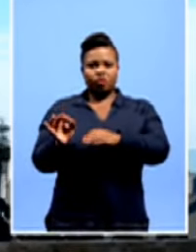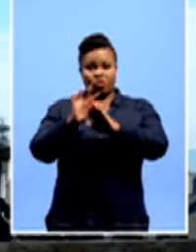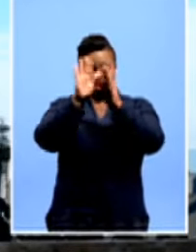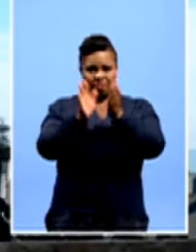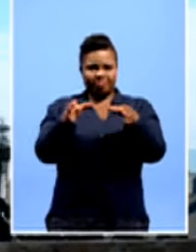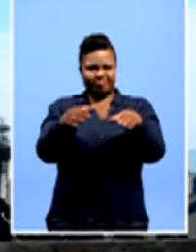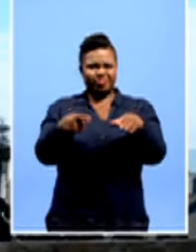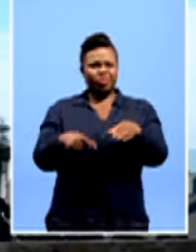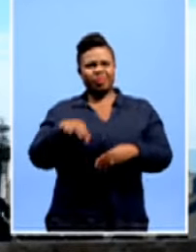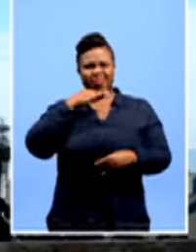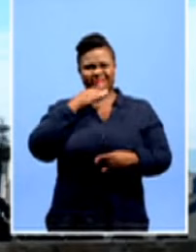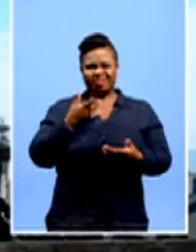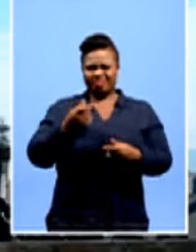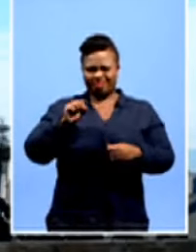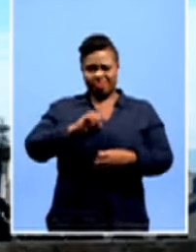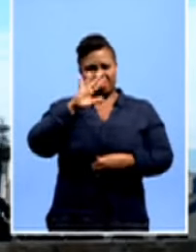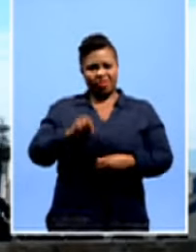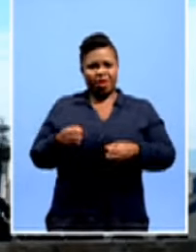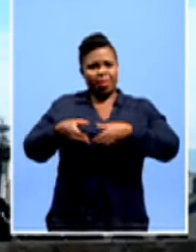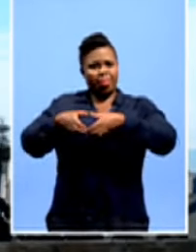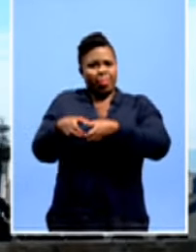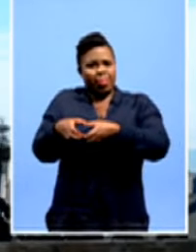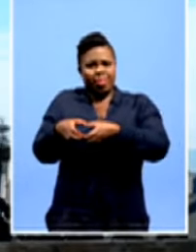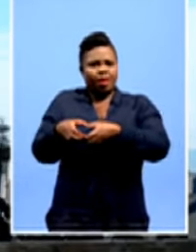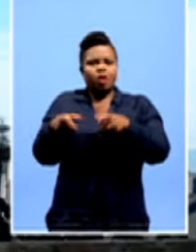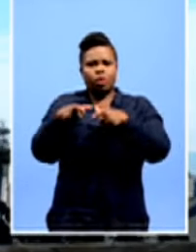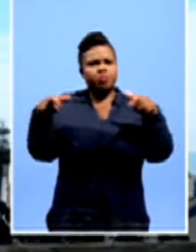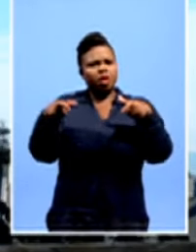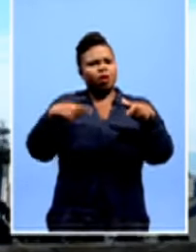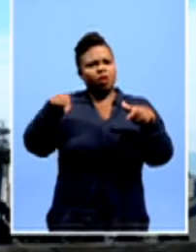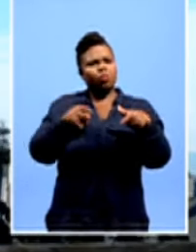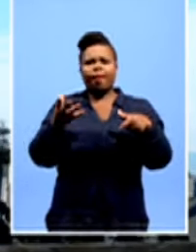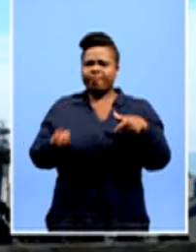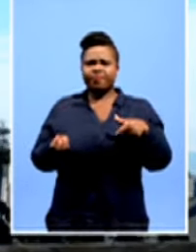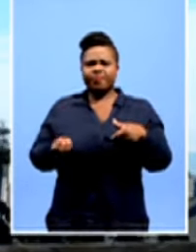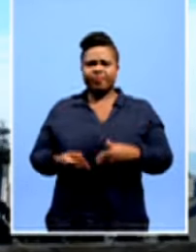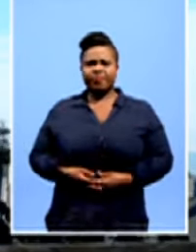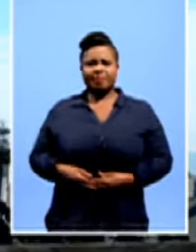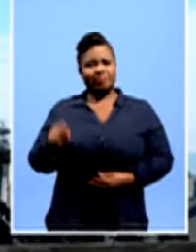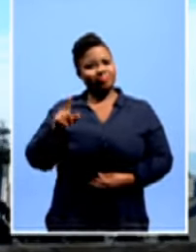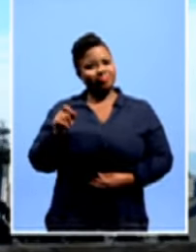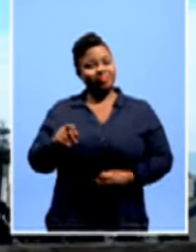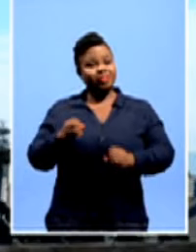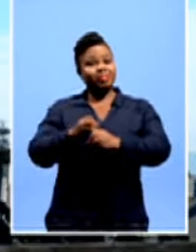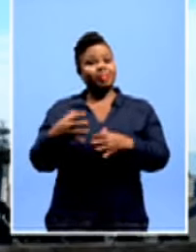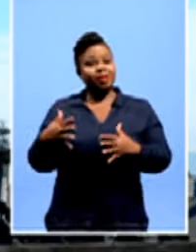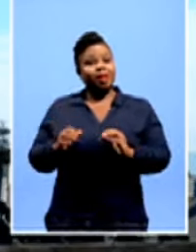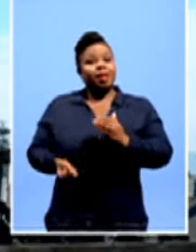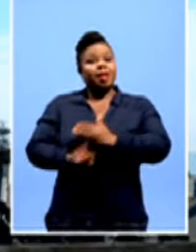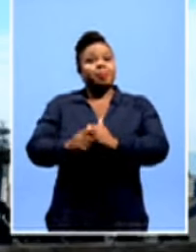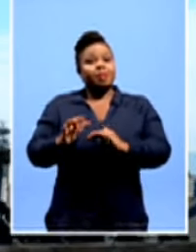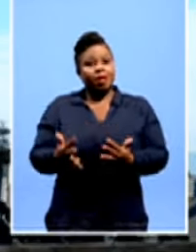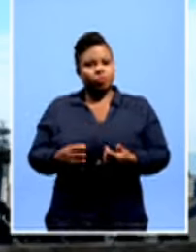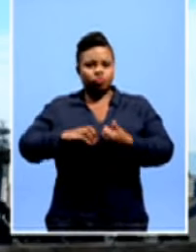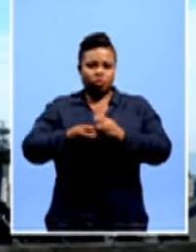So we're not in minority in South Africa, we're in majority. And this was introduced to try to